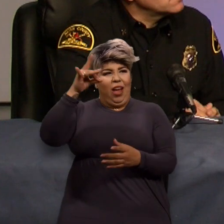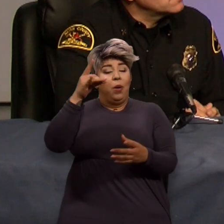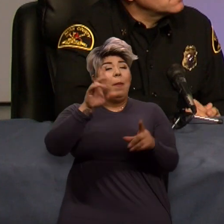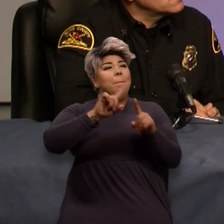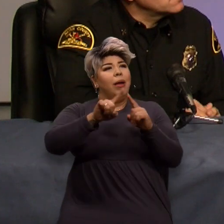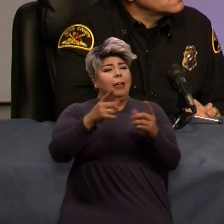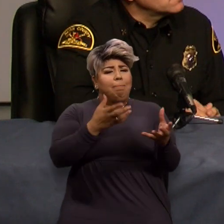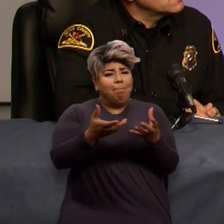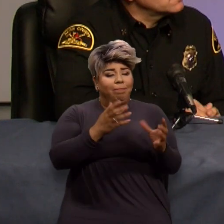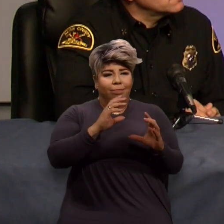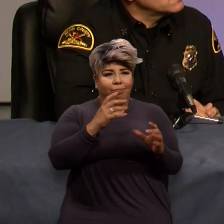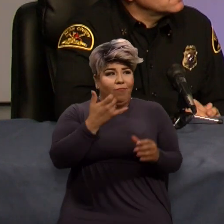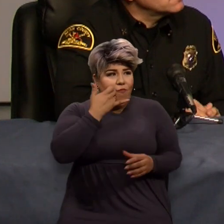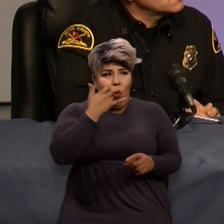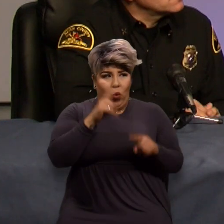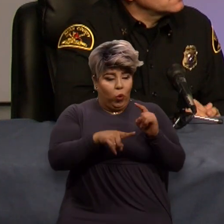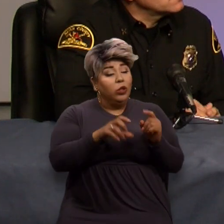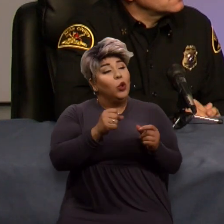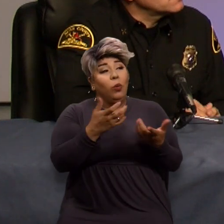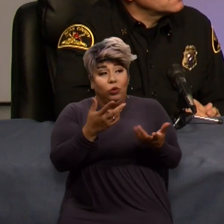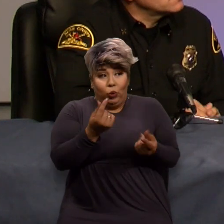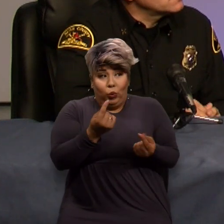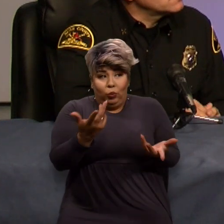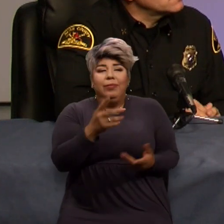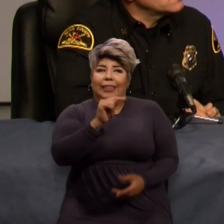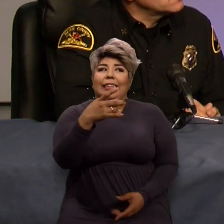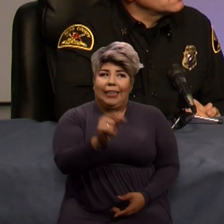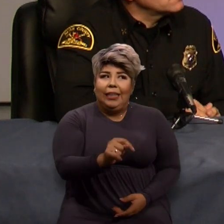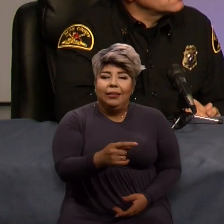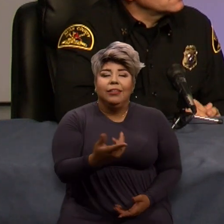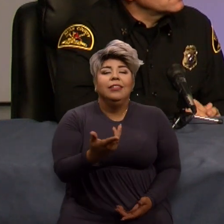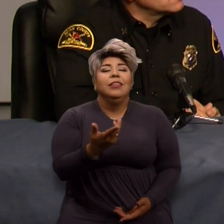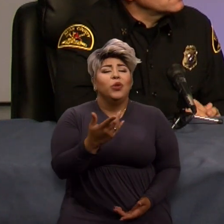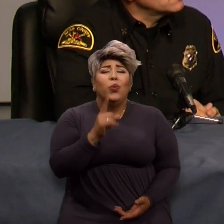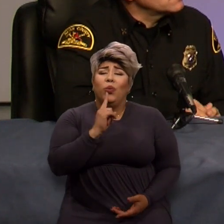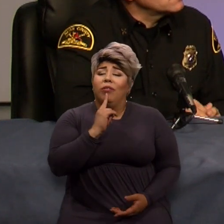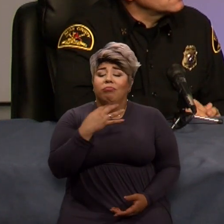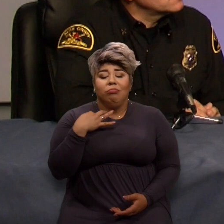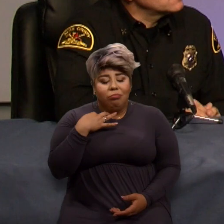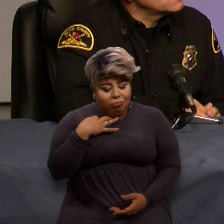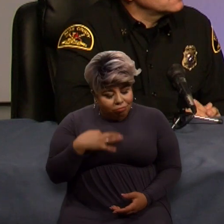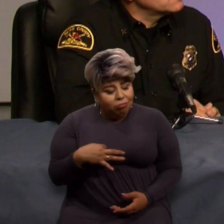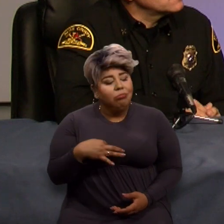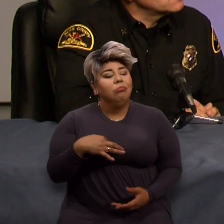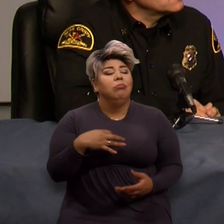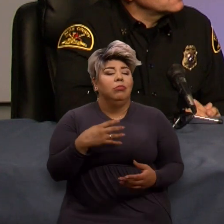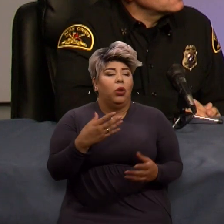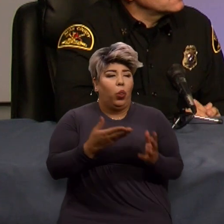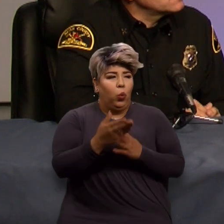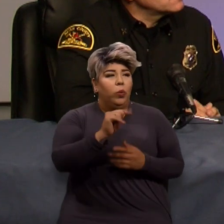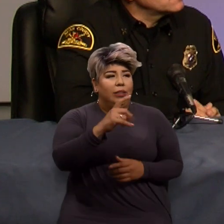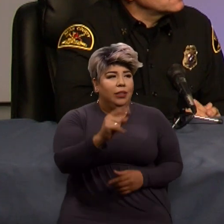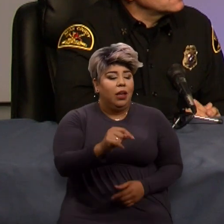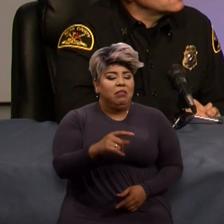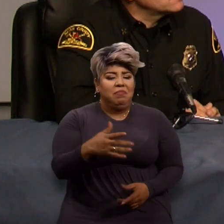message until the officers arrived to get them help and safety. So there's a lot of great benefits to the texting. We also had someone from a completely another